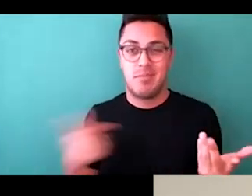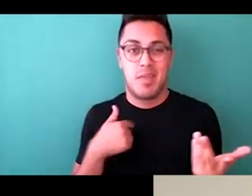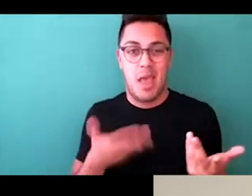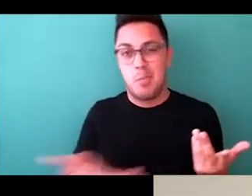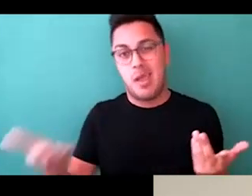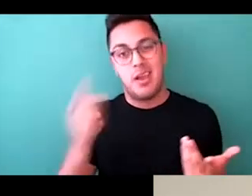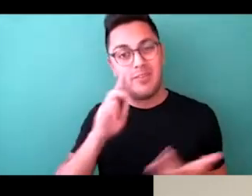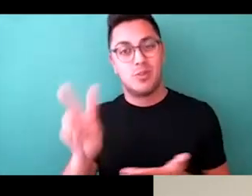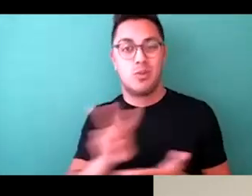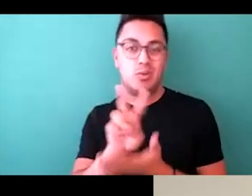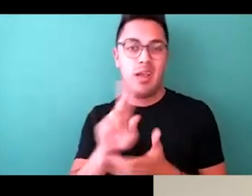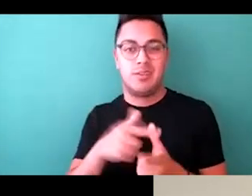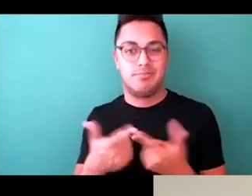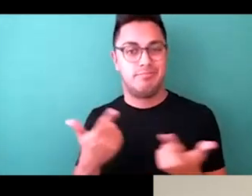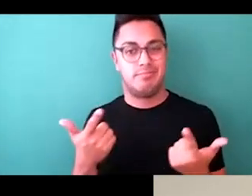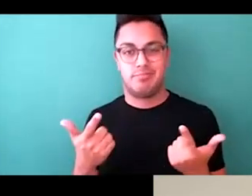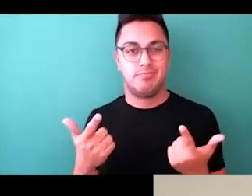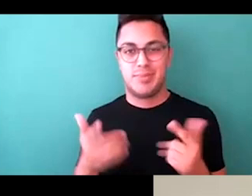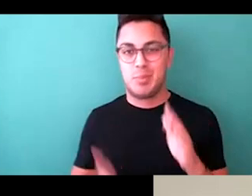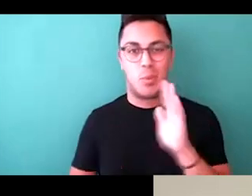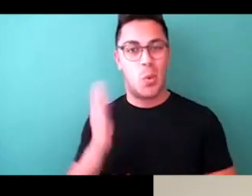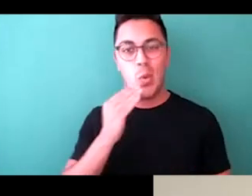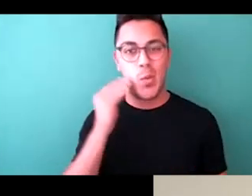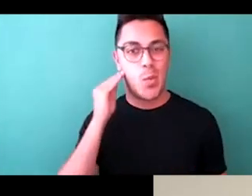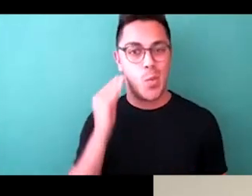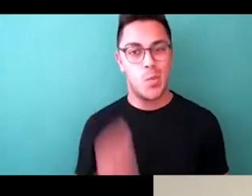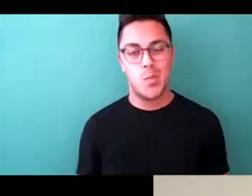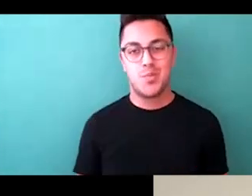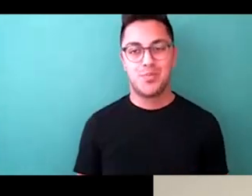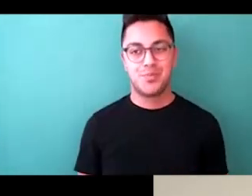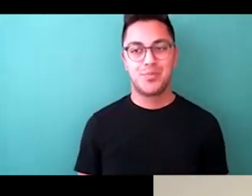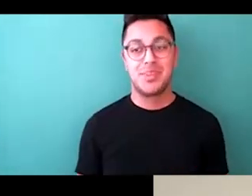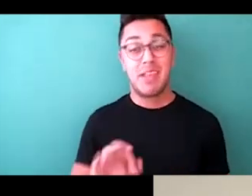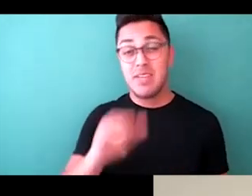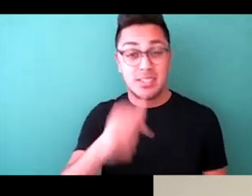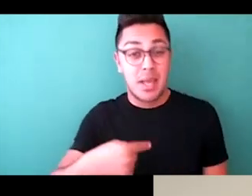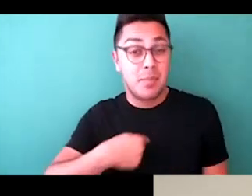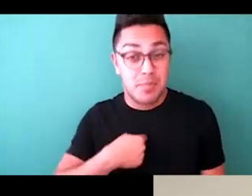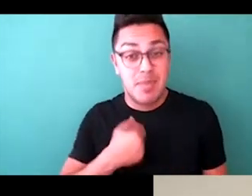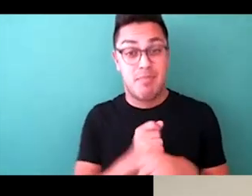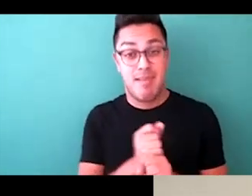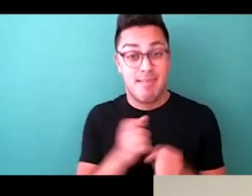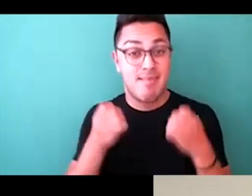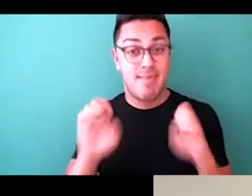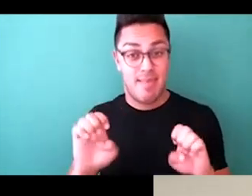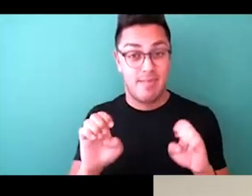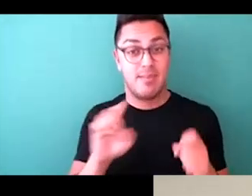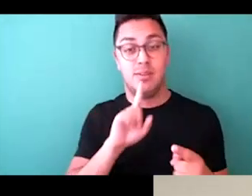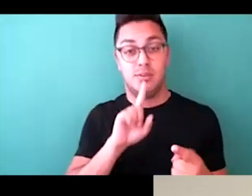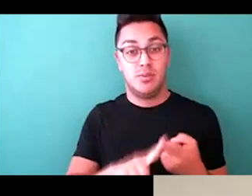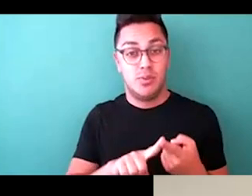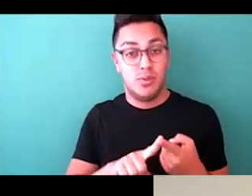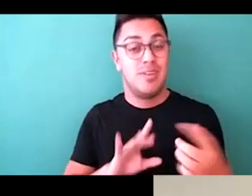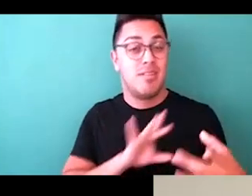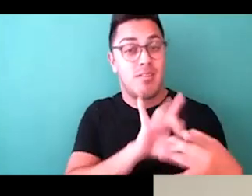two hours and then I'm going home. You know, and if it's not me making the effort to like, you know, connect with